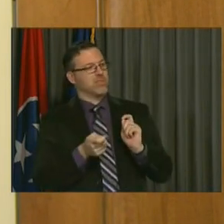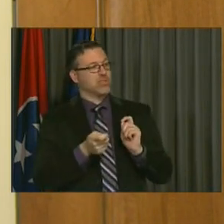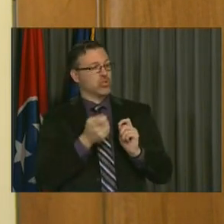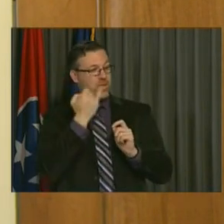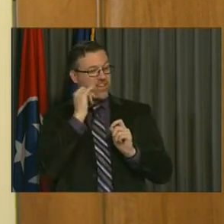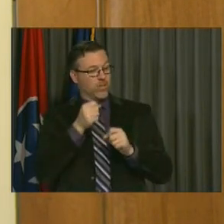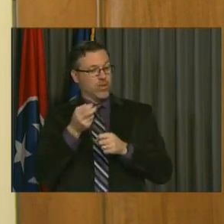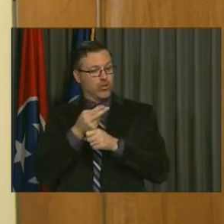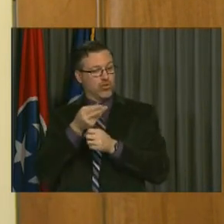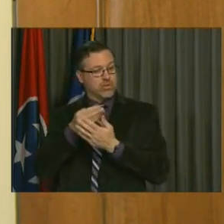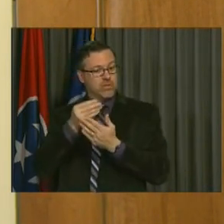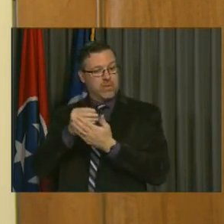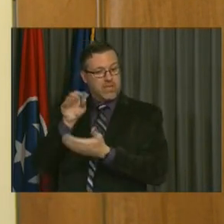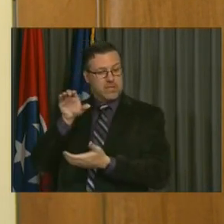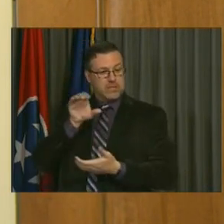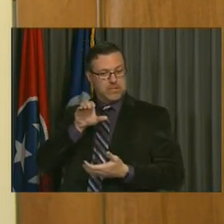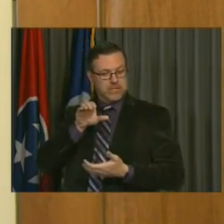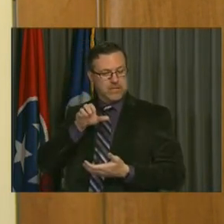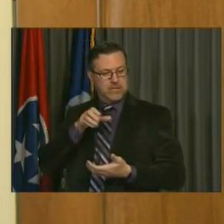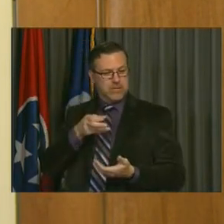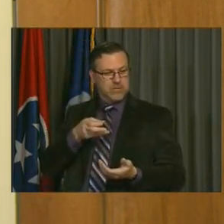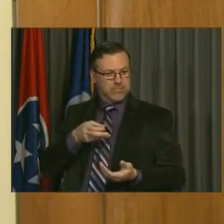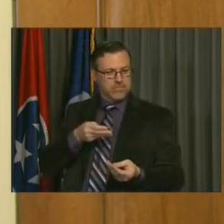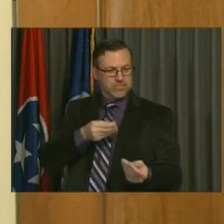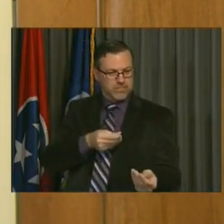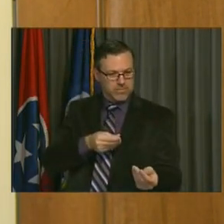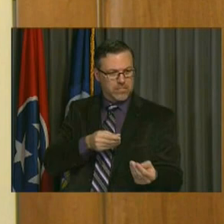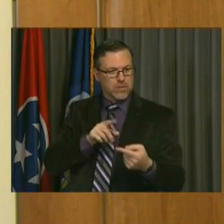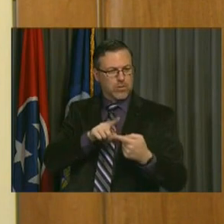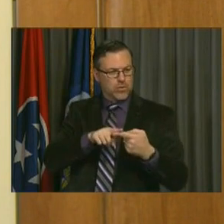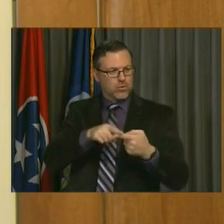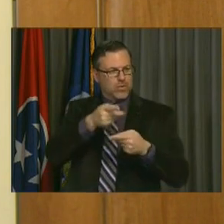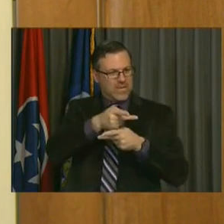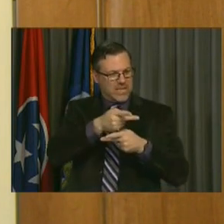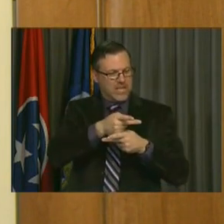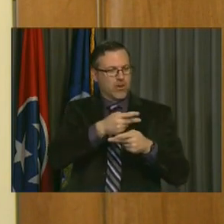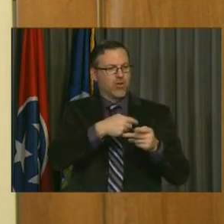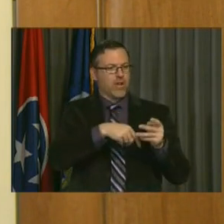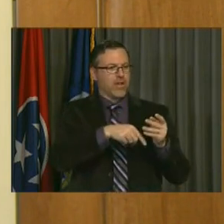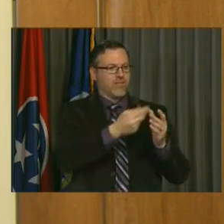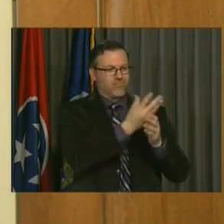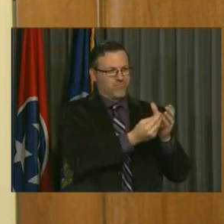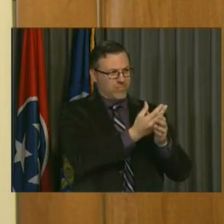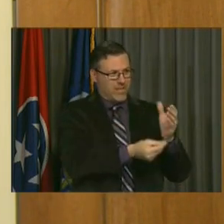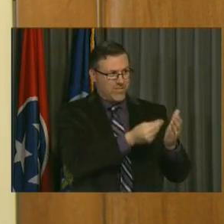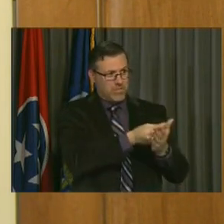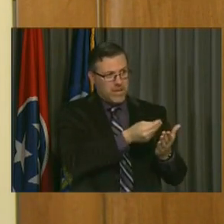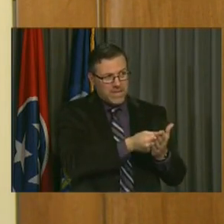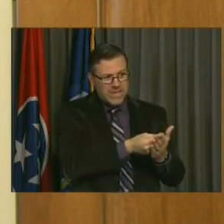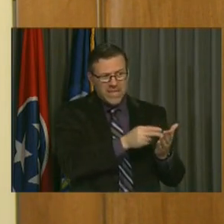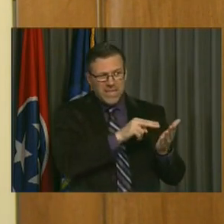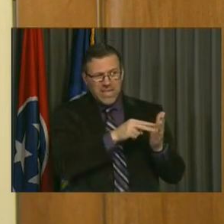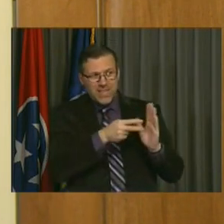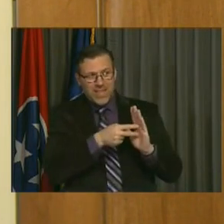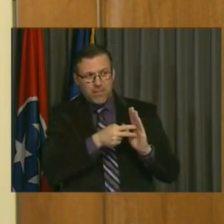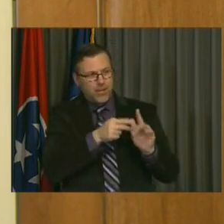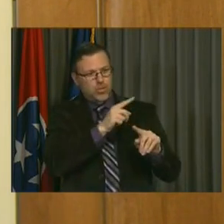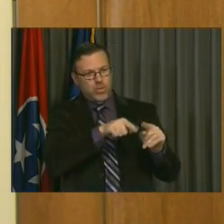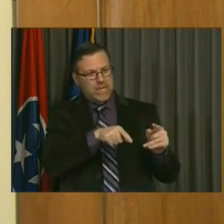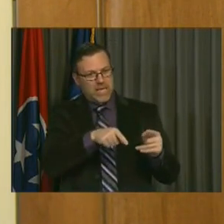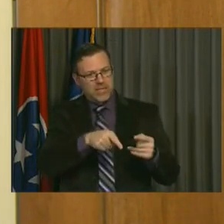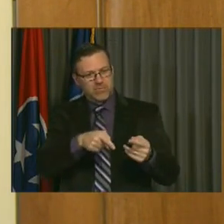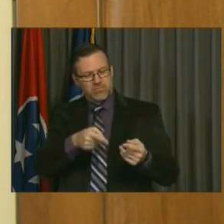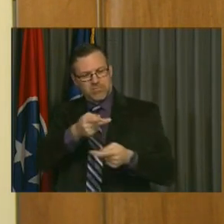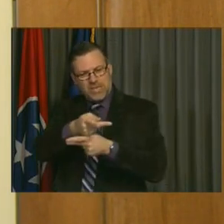in an unrestricted way to replenish shortfalls in the general fund, would that then take us away from the plan? And has